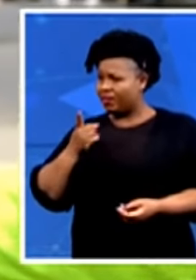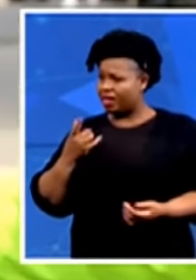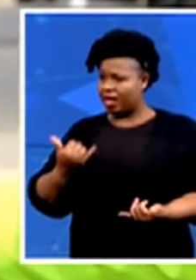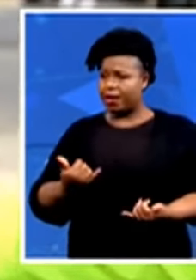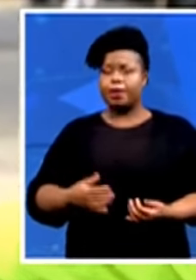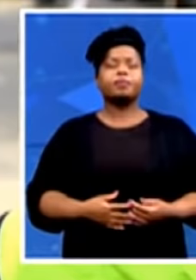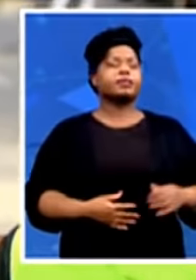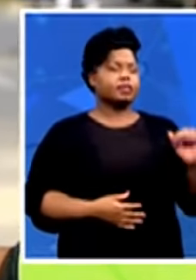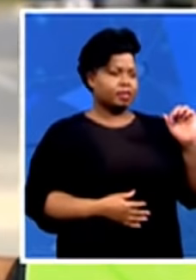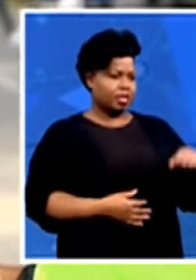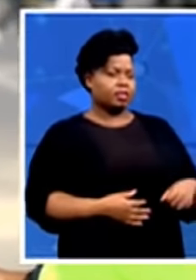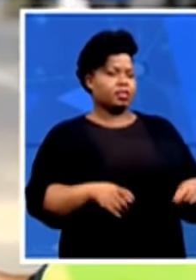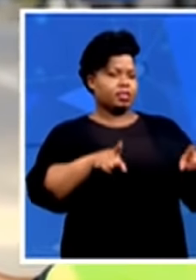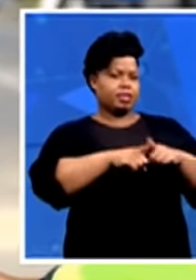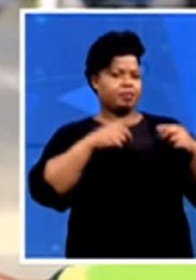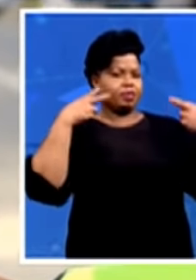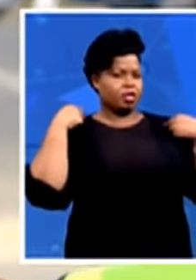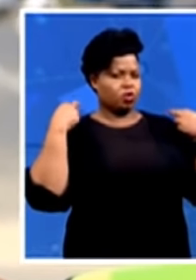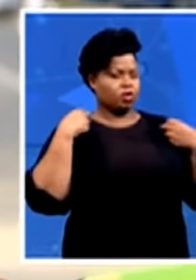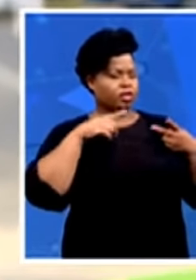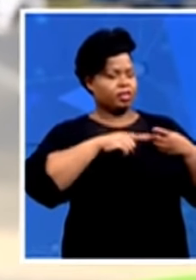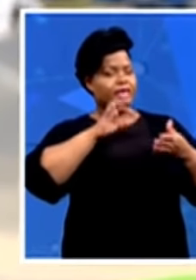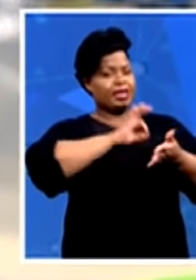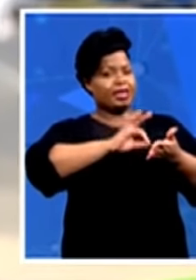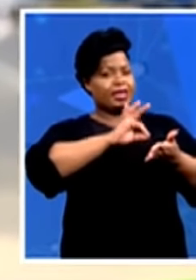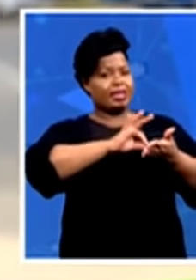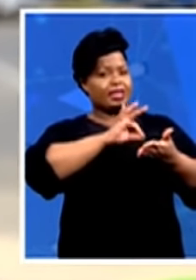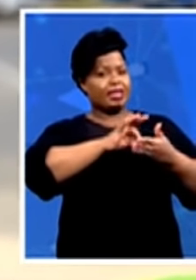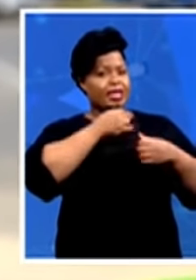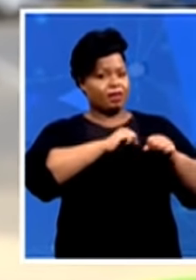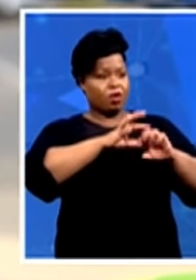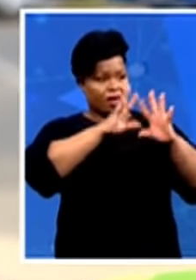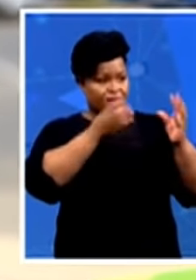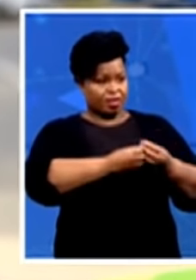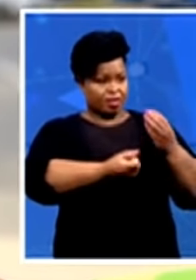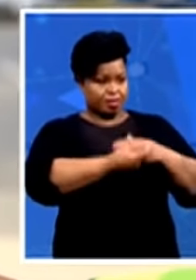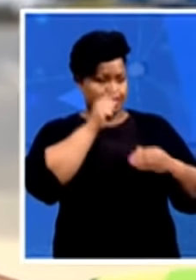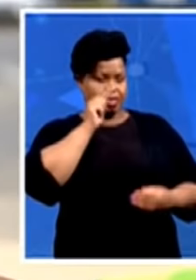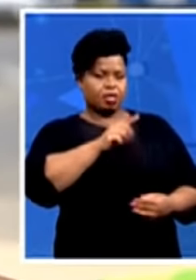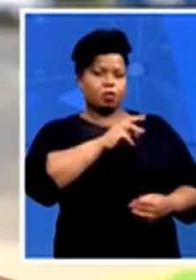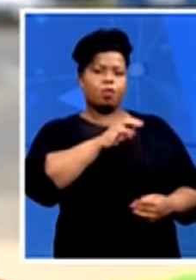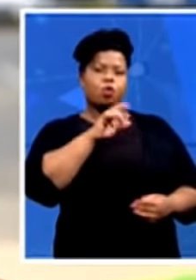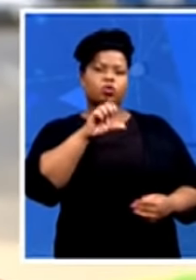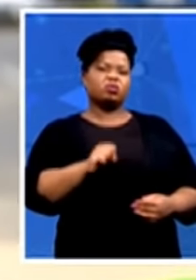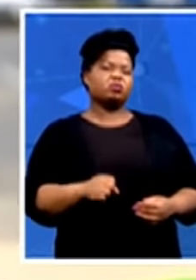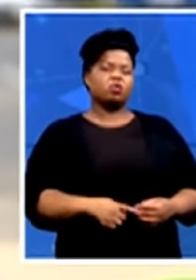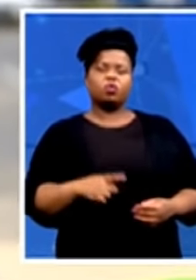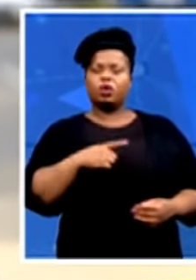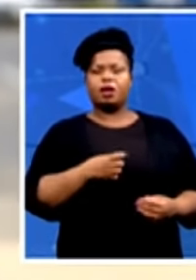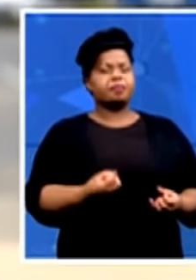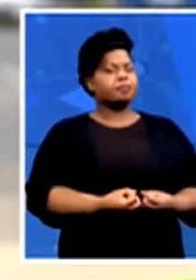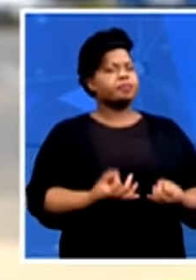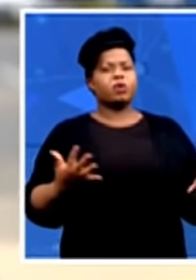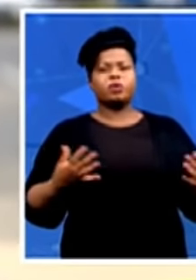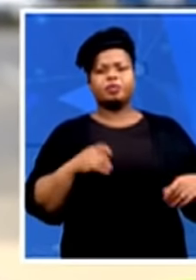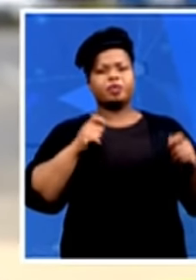and cleaning because of what is happening at the malls. So here, most of people, it's old people and, you know, people who you see that they've got